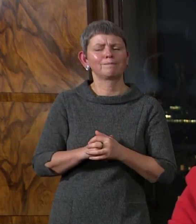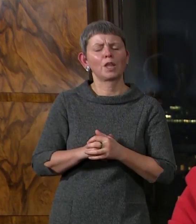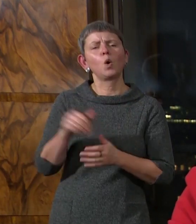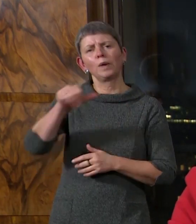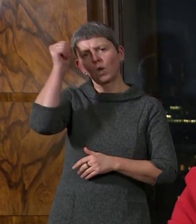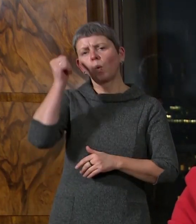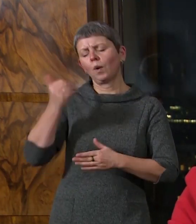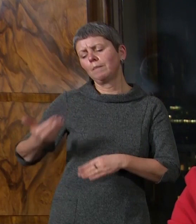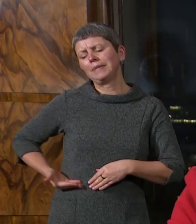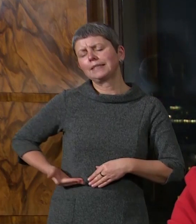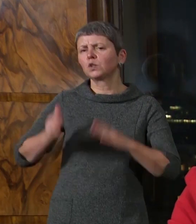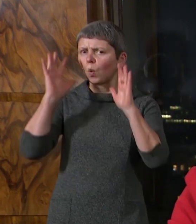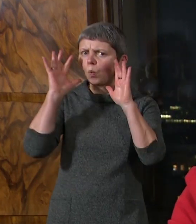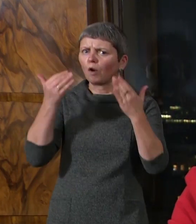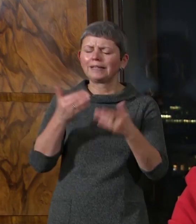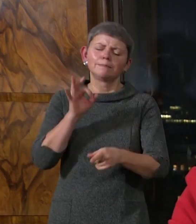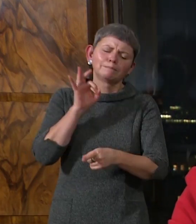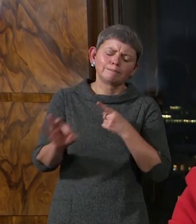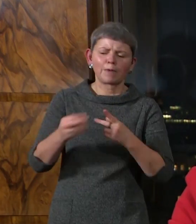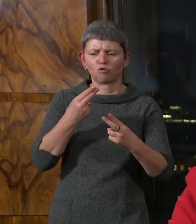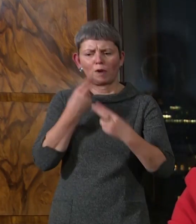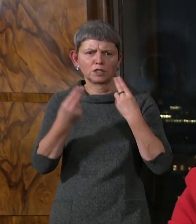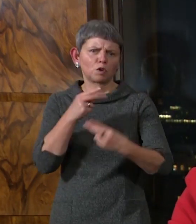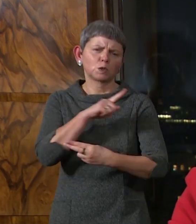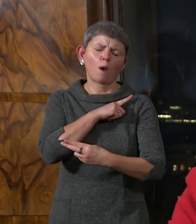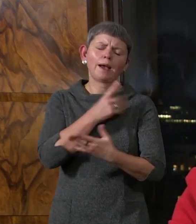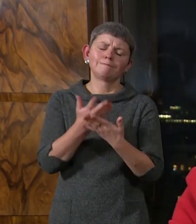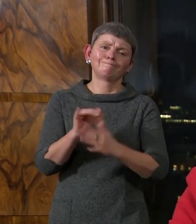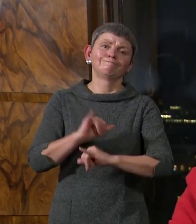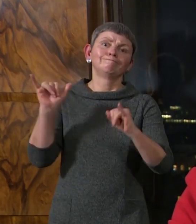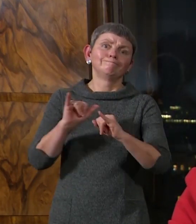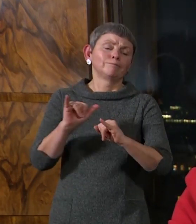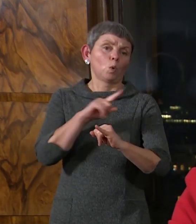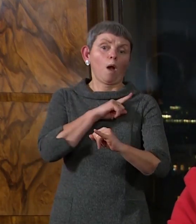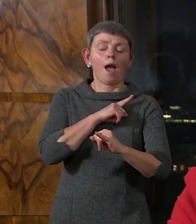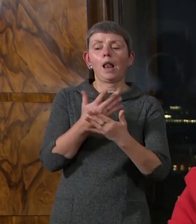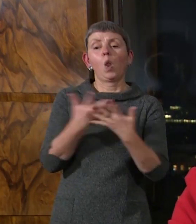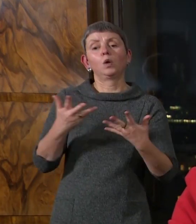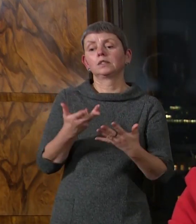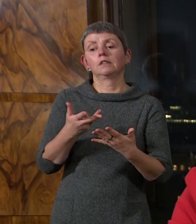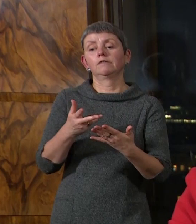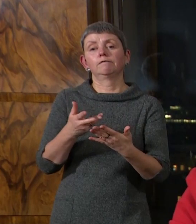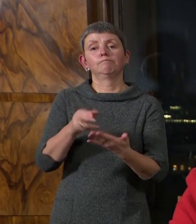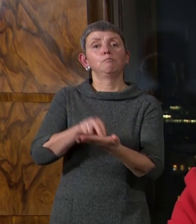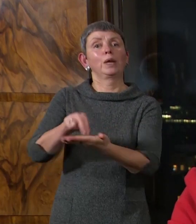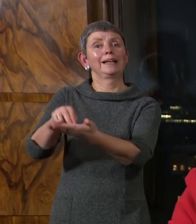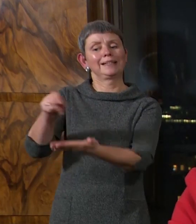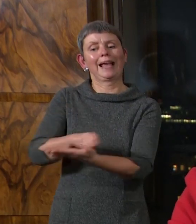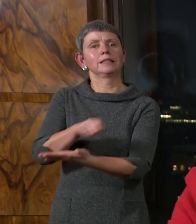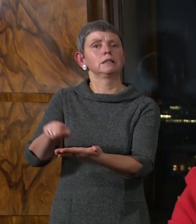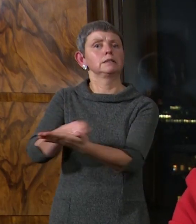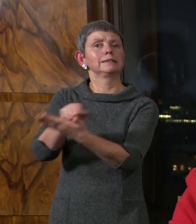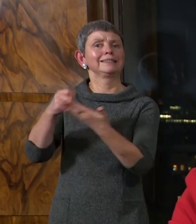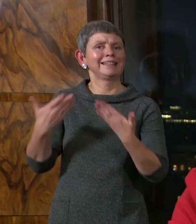especially in the hospitality trade, which is being hard hit, as people rightly follow advice to defer Christmas parties.